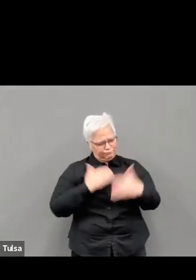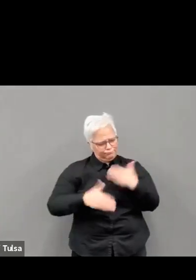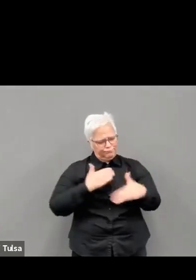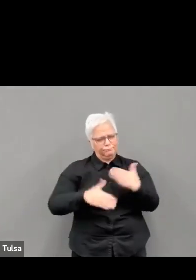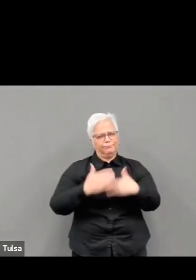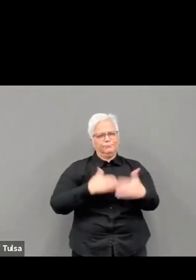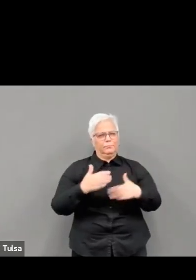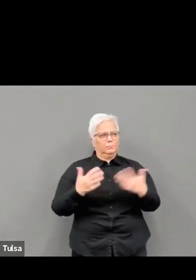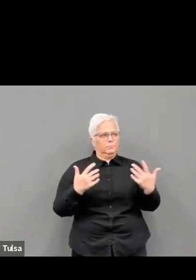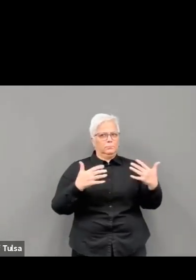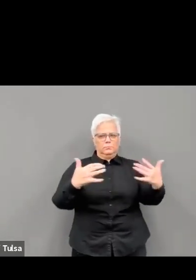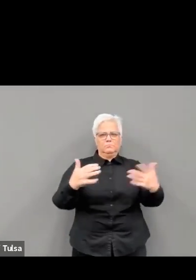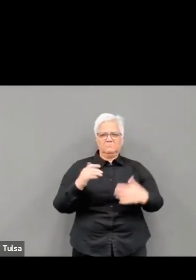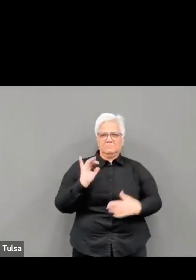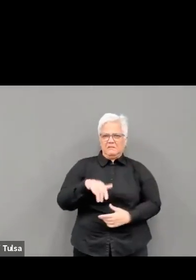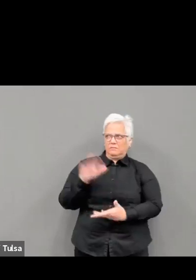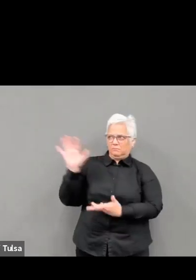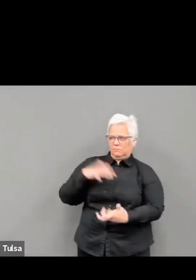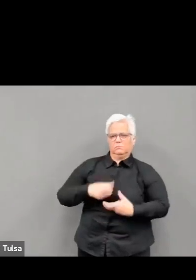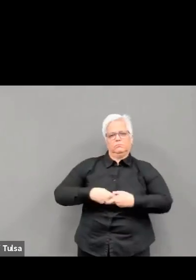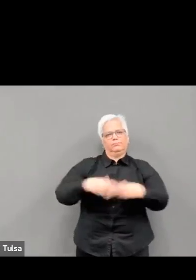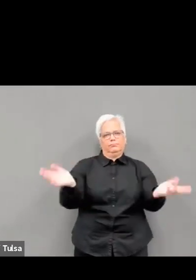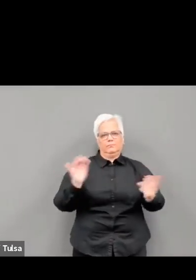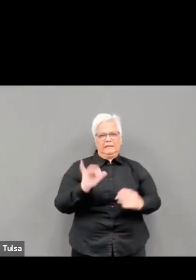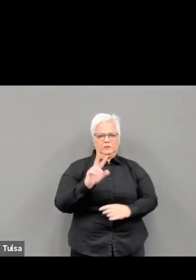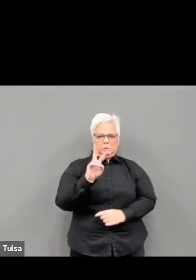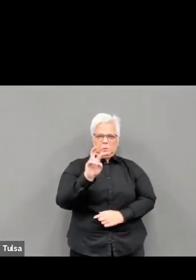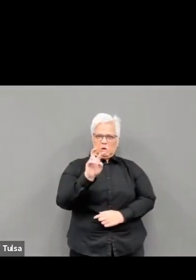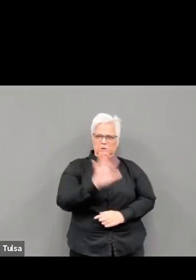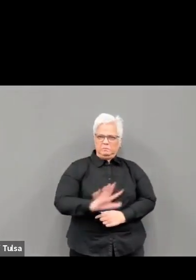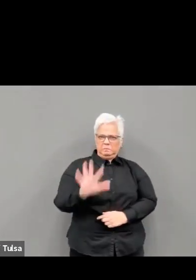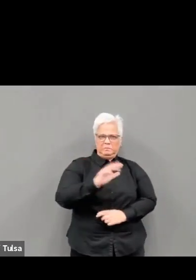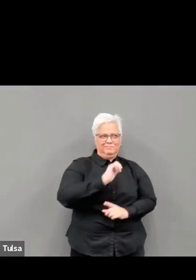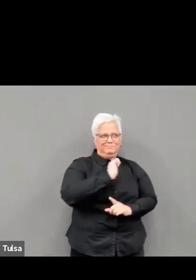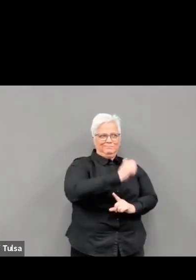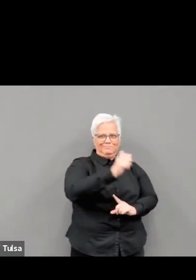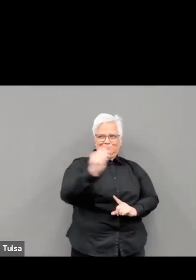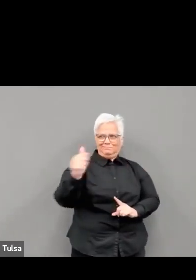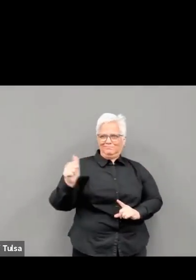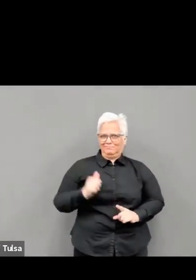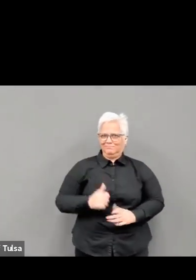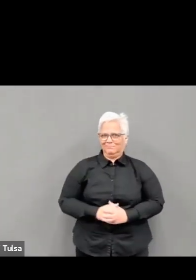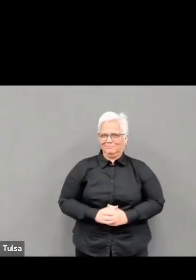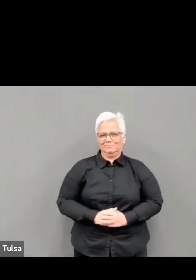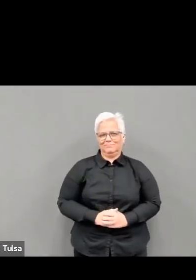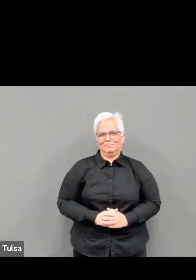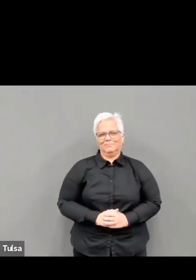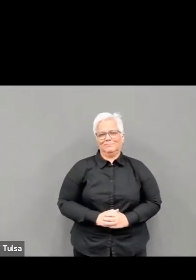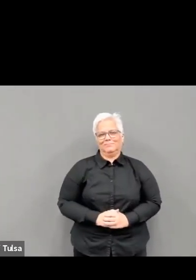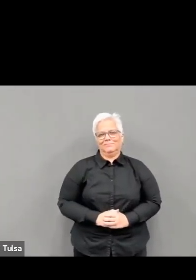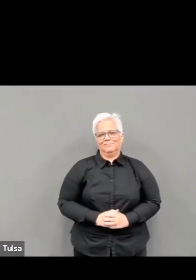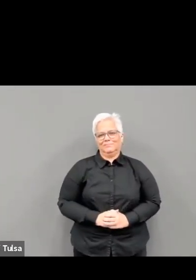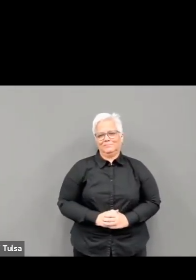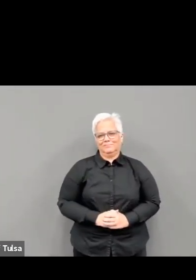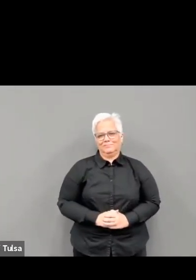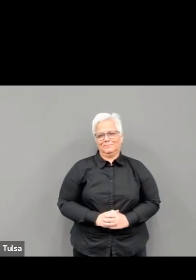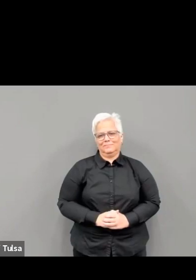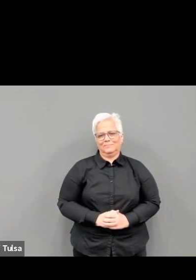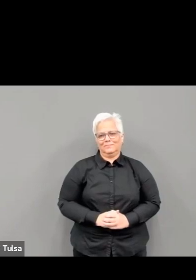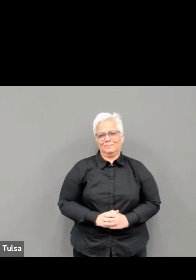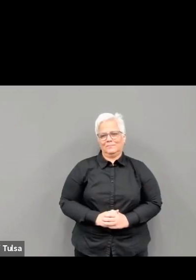high of 466 COVID hospitalizations in Tulsa County. Yesterday,